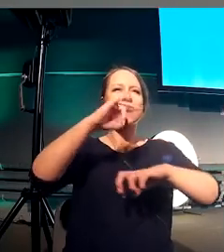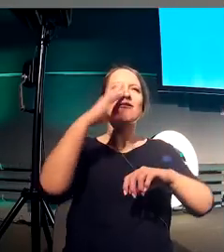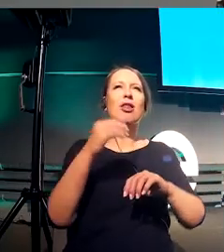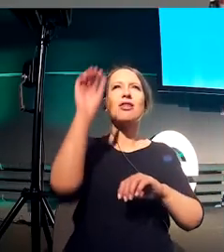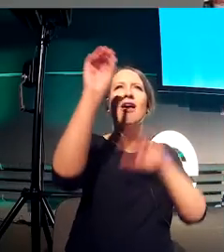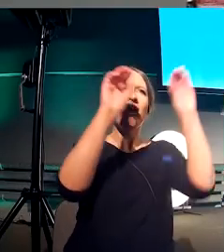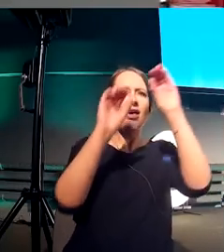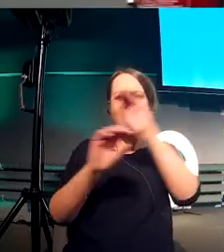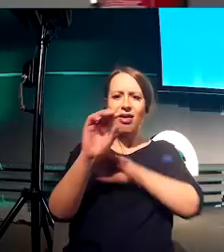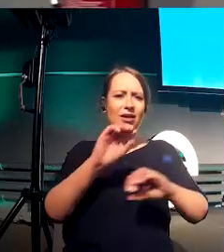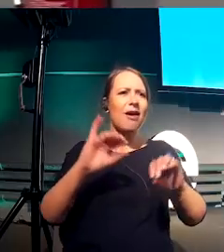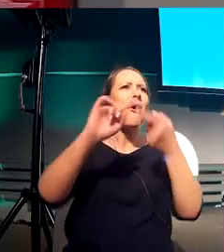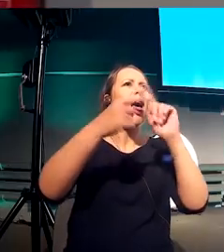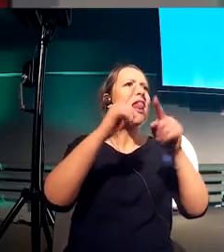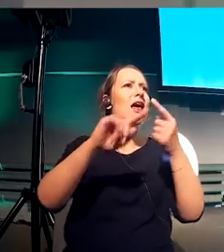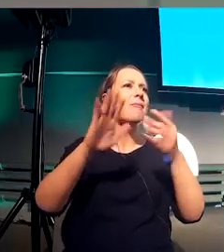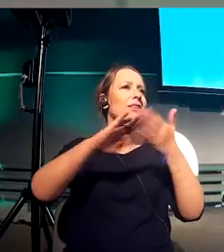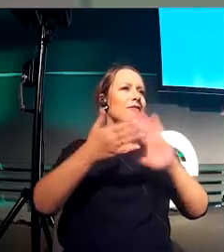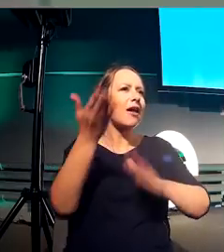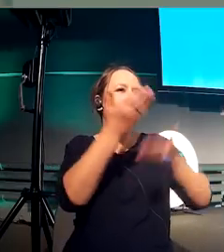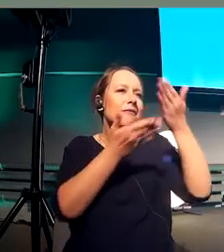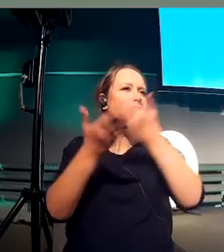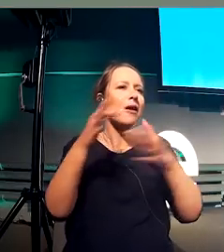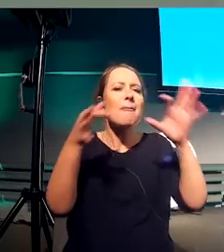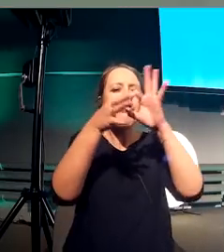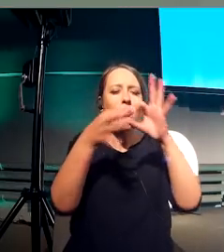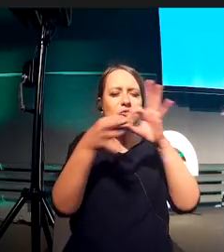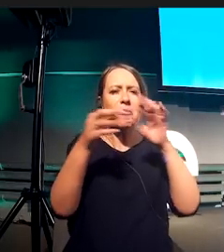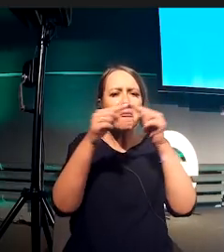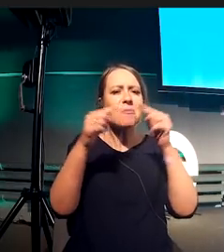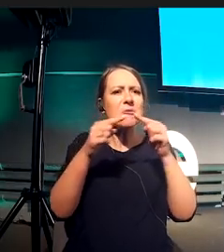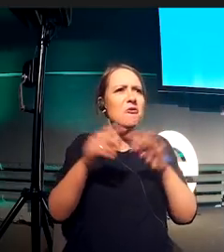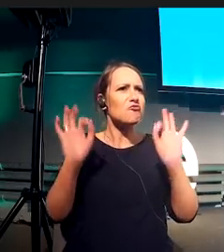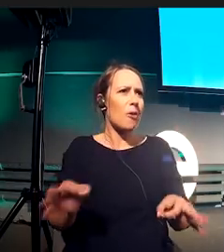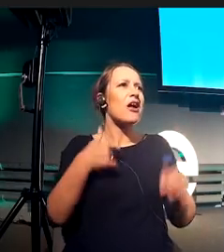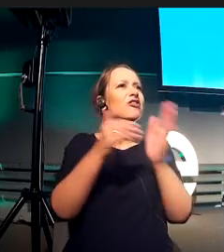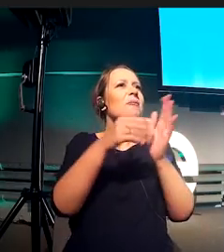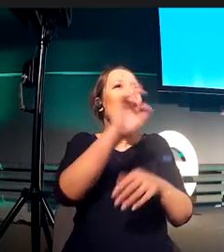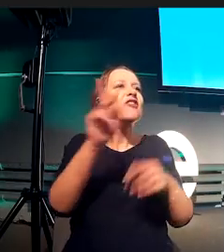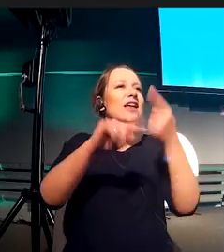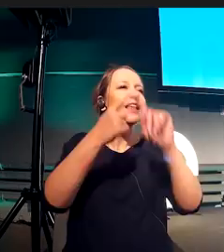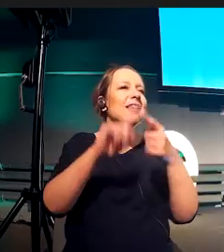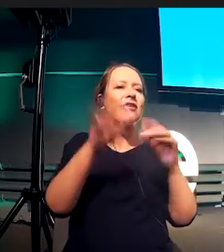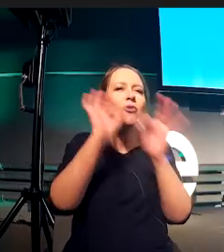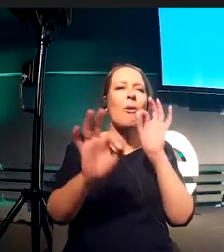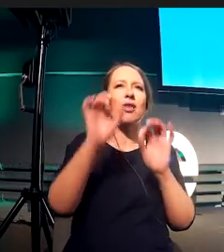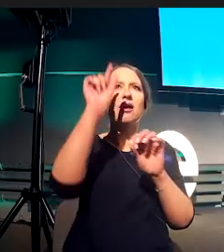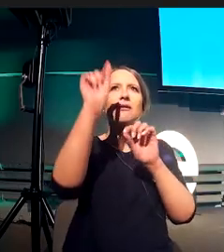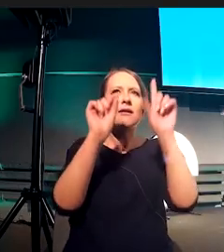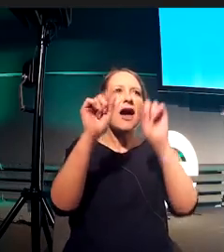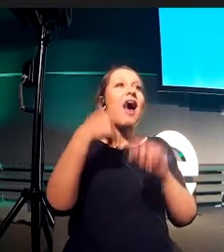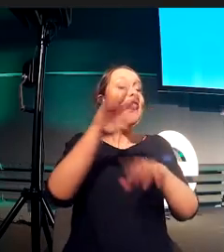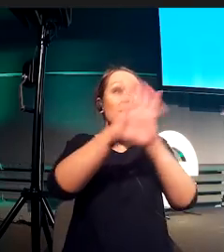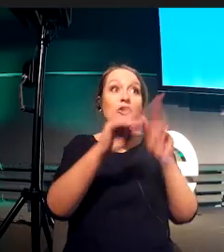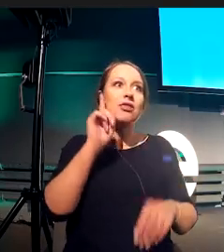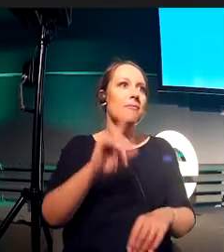need to make sense of every different one, but everything is connected. You can see that the cells over here, well, it's a little bit on